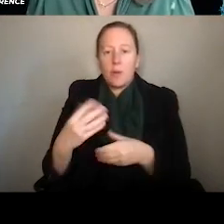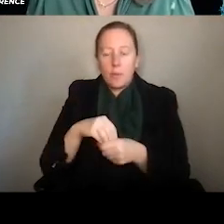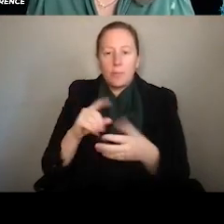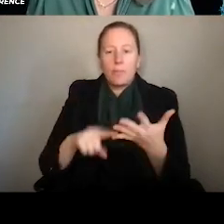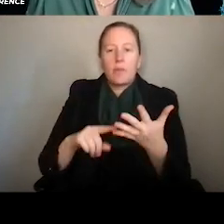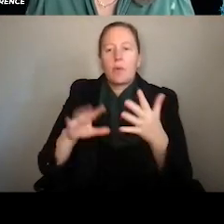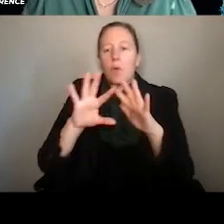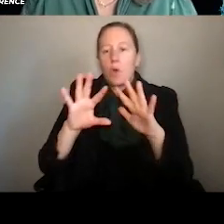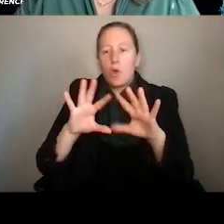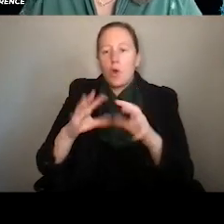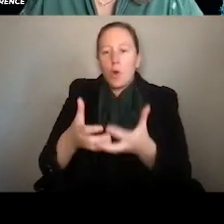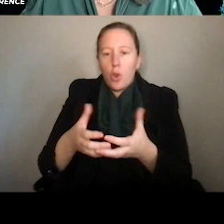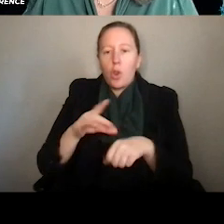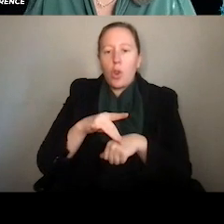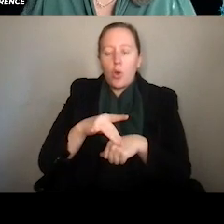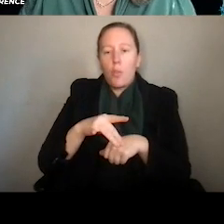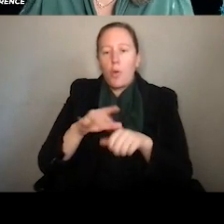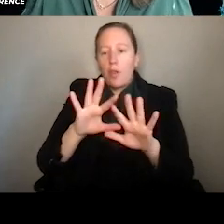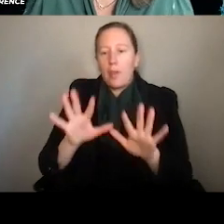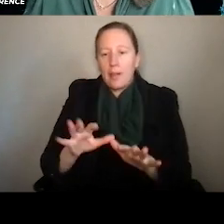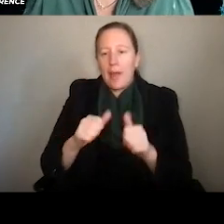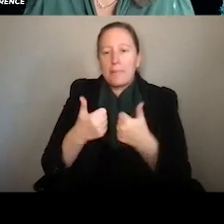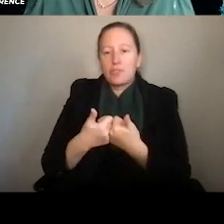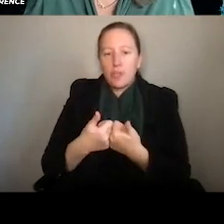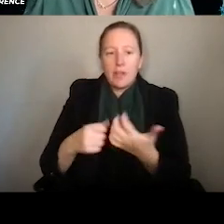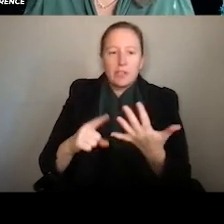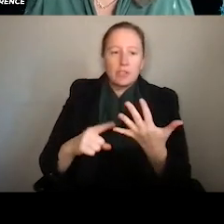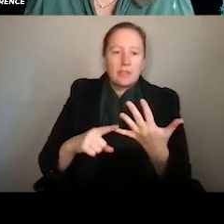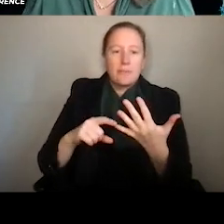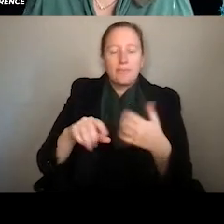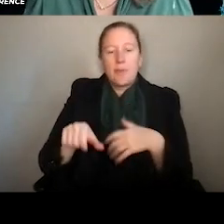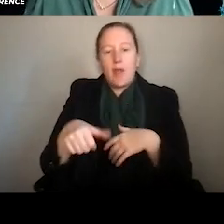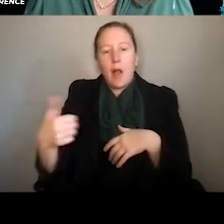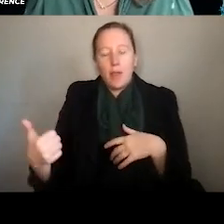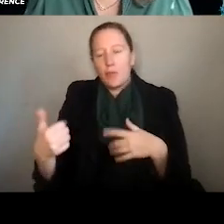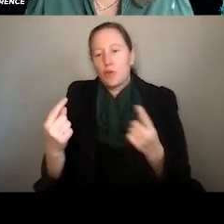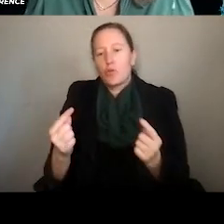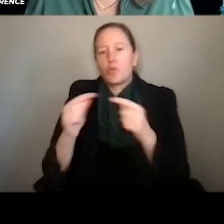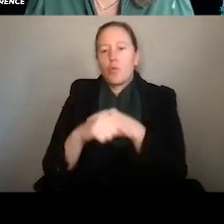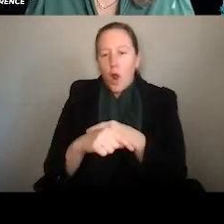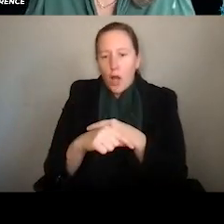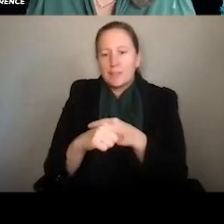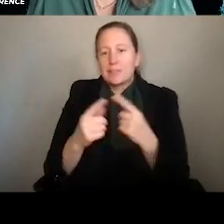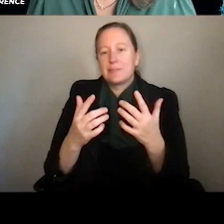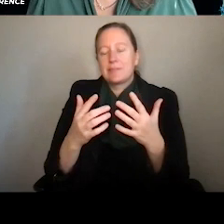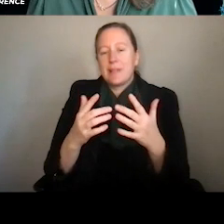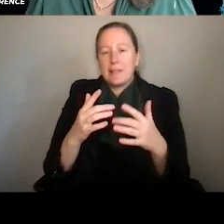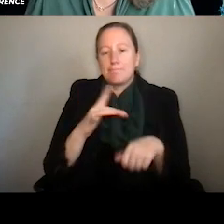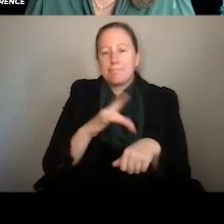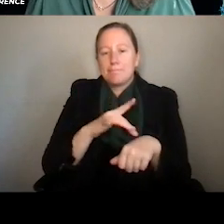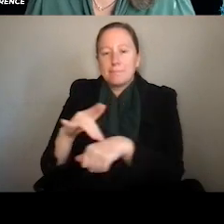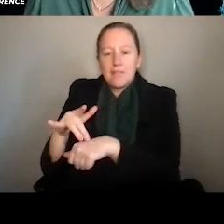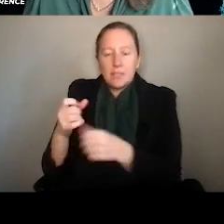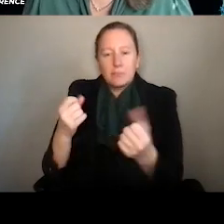challenges, innovation, partnerships, synergies, other cross-foundation efforts, basically, that cross-cut the rest of GEO and encourage